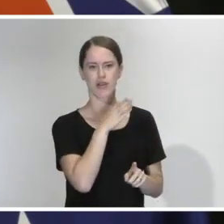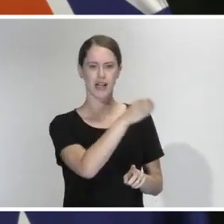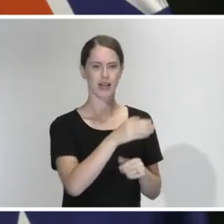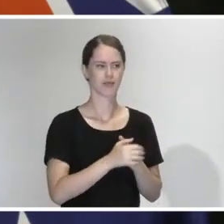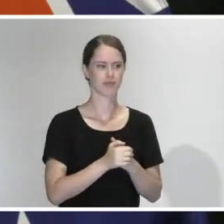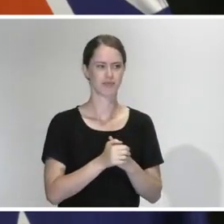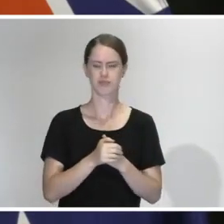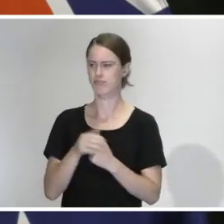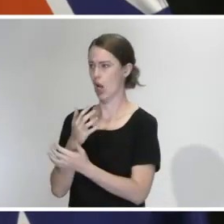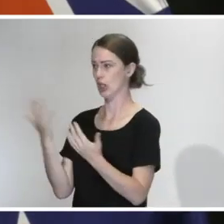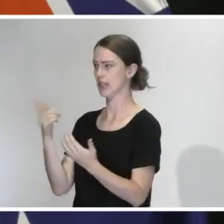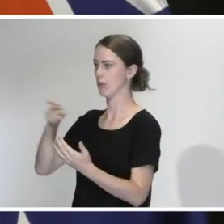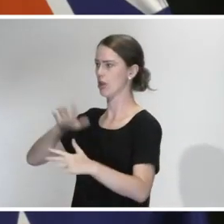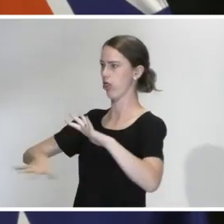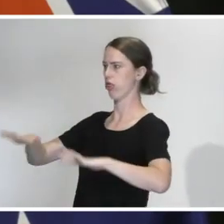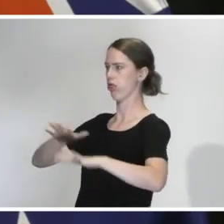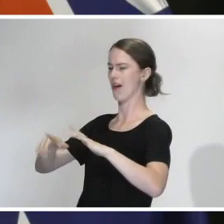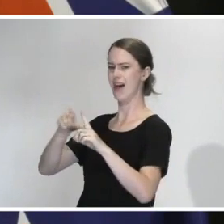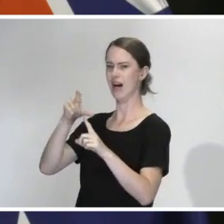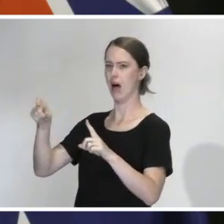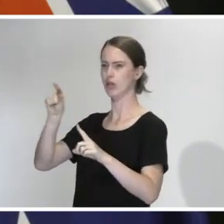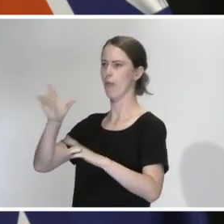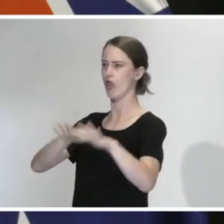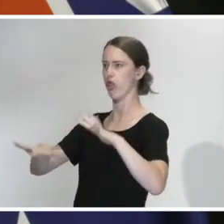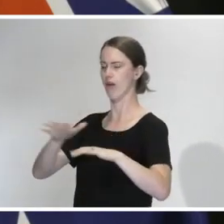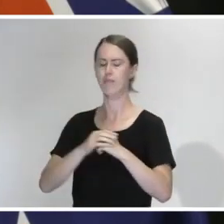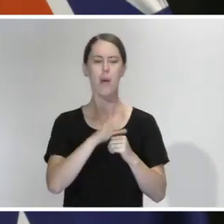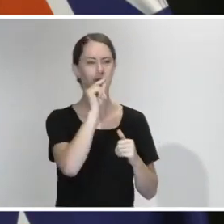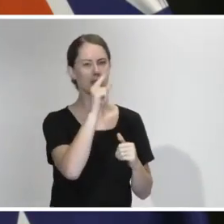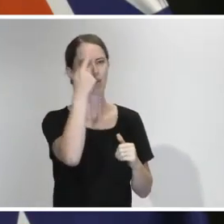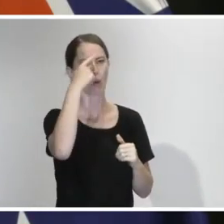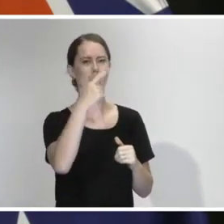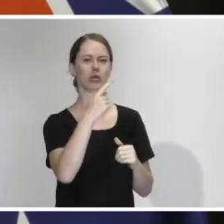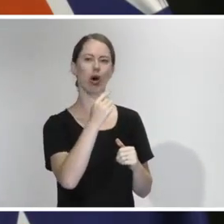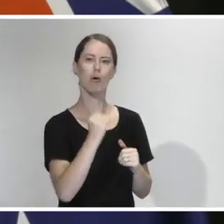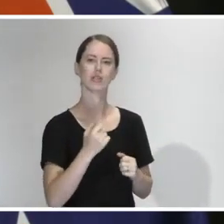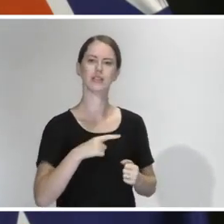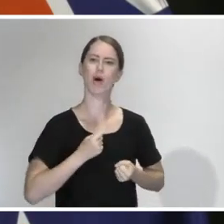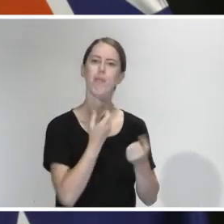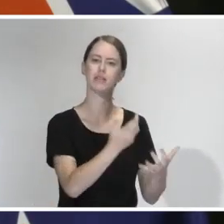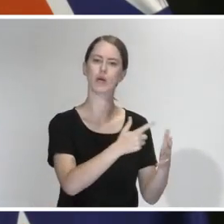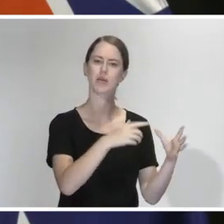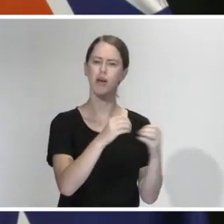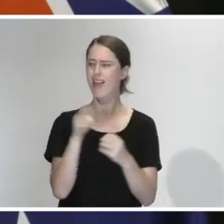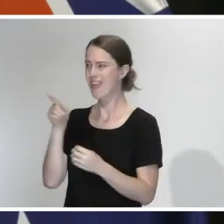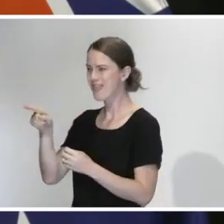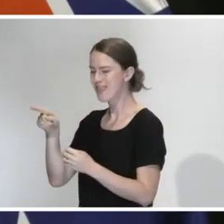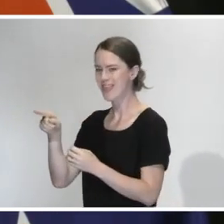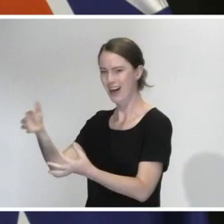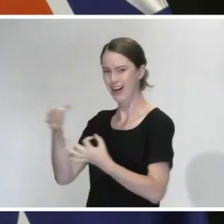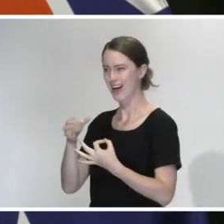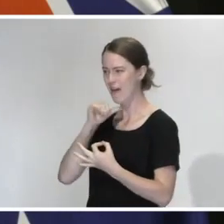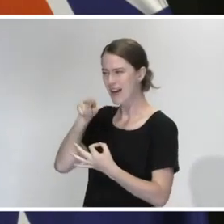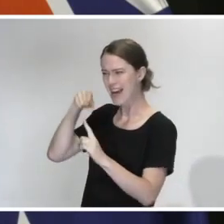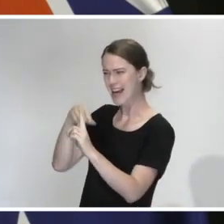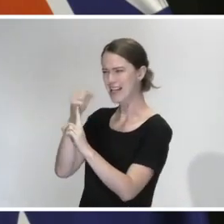individual, individual questions around detail that he may have determined to be operational. That's not unfair. But isn't that the point, Prime Minister, that if he was the person who